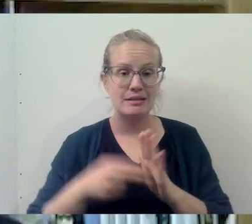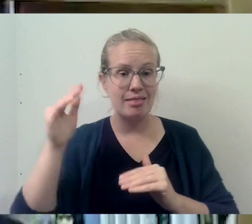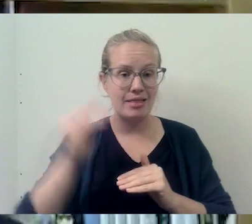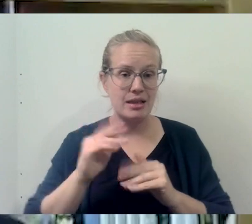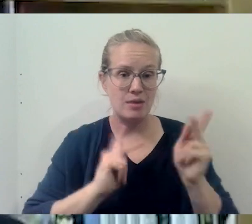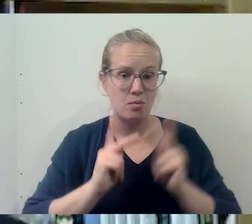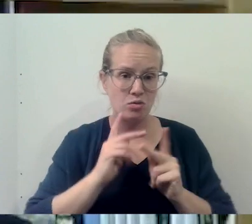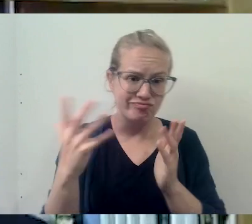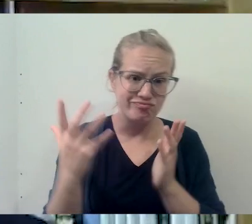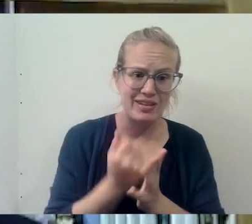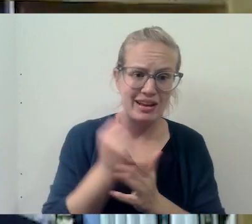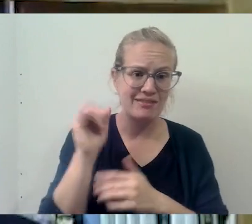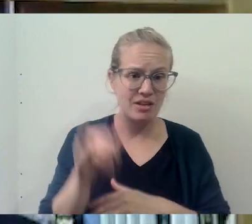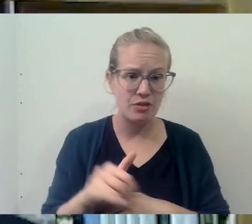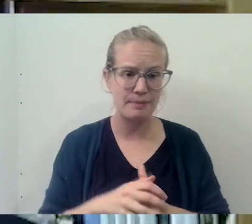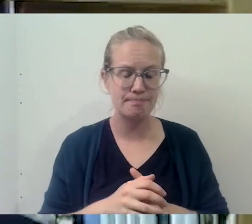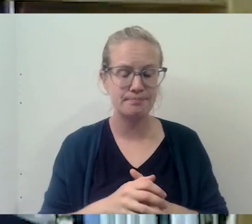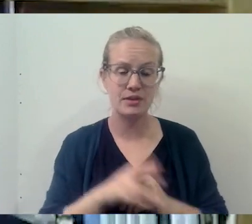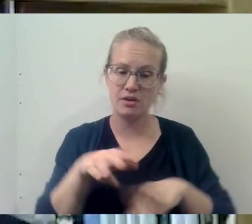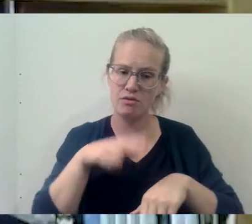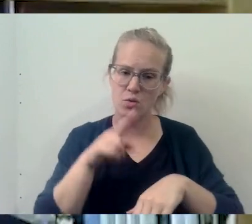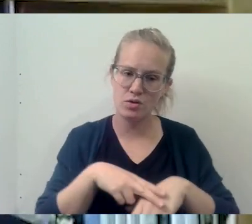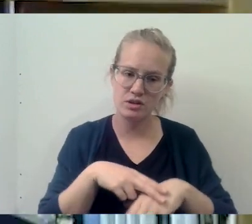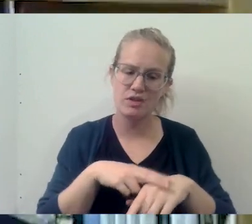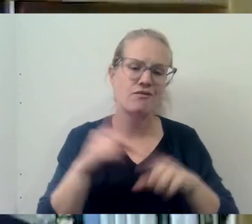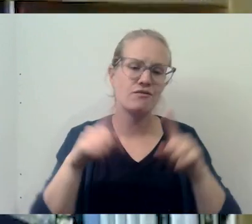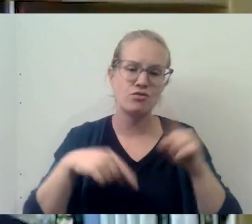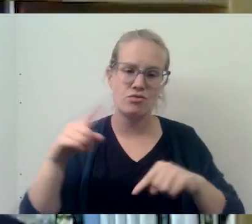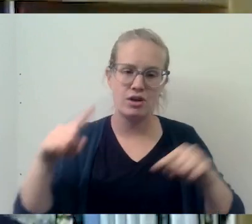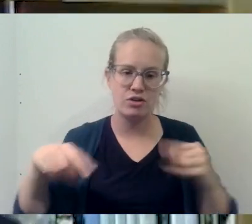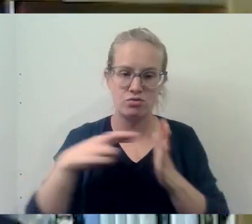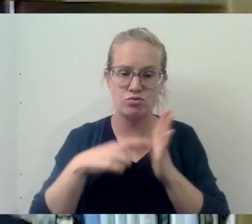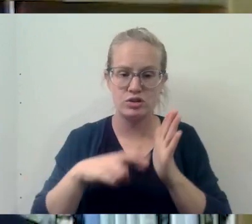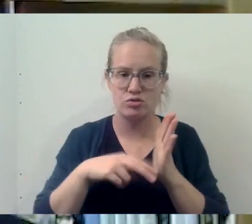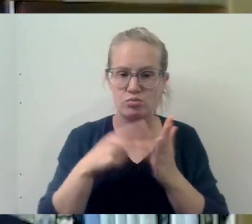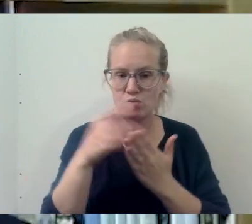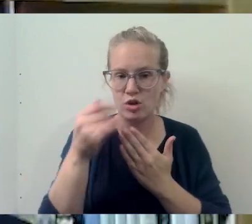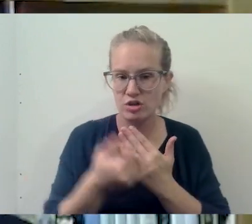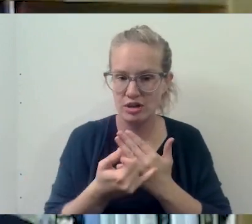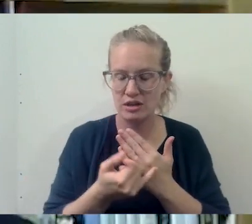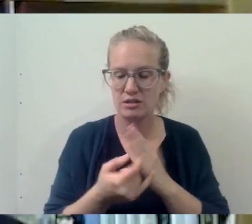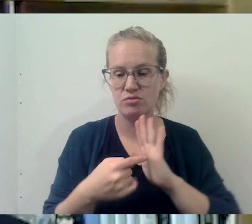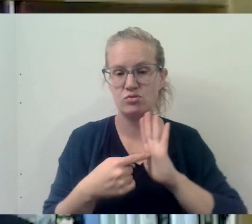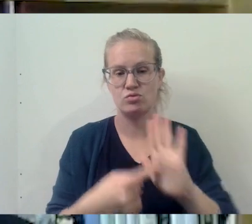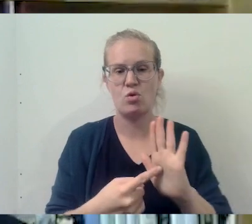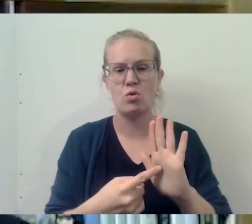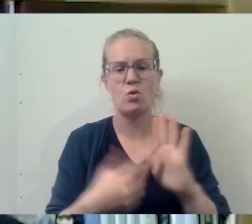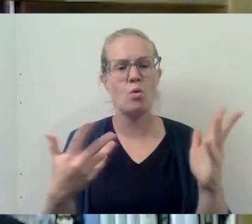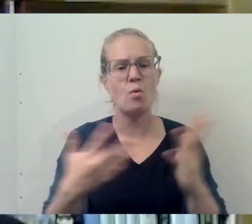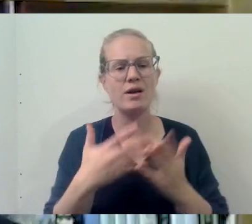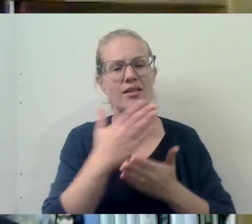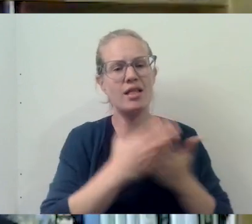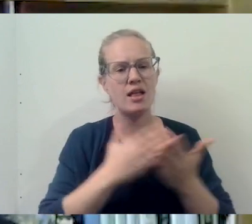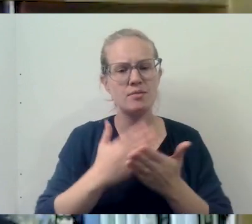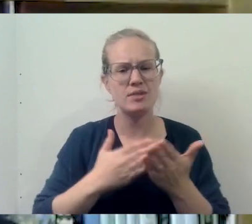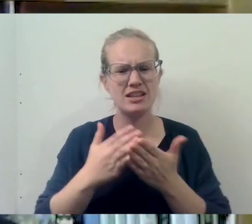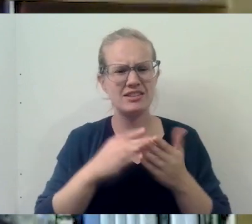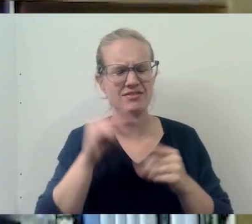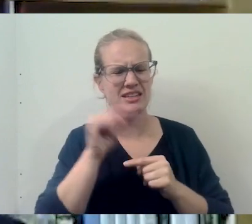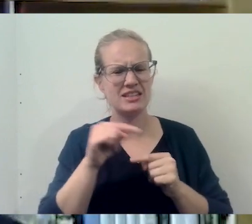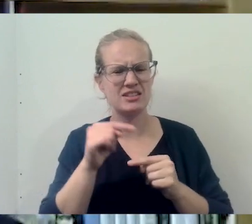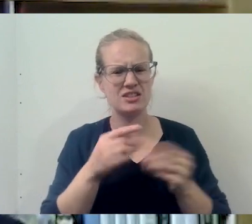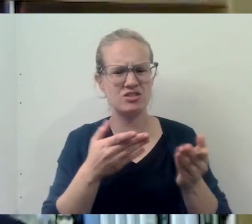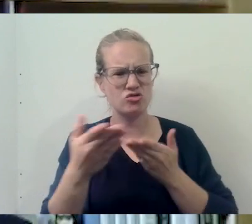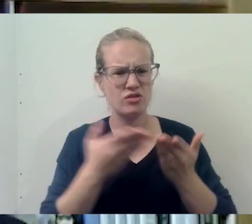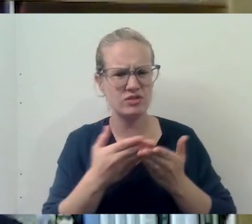advantage of that. Now, of course, there's a variety of research projects that have demonstrated what are the elements of these services